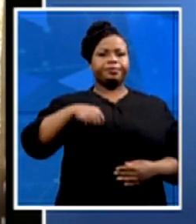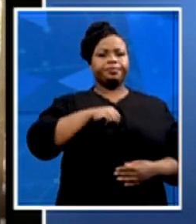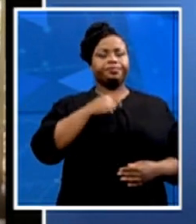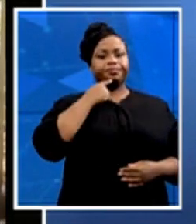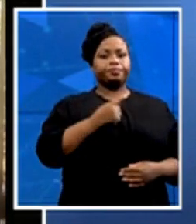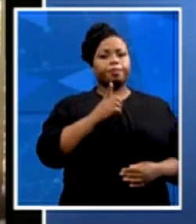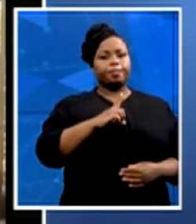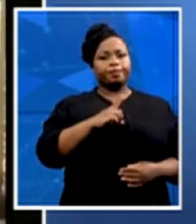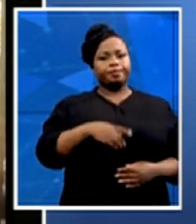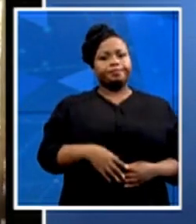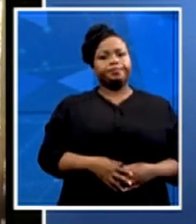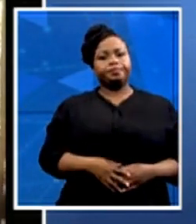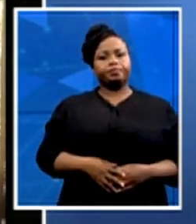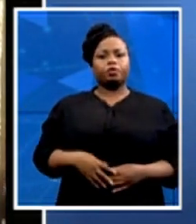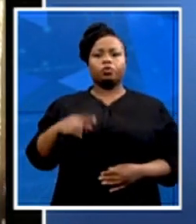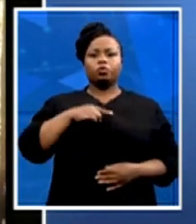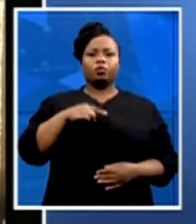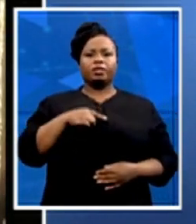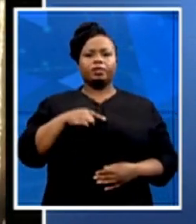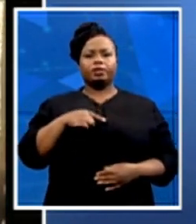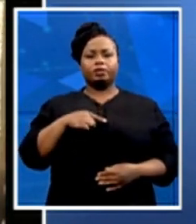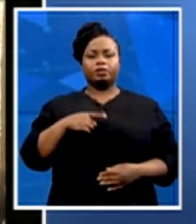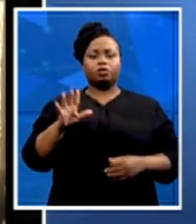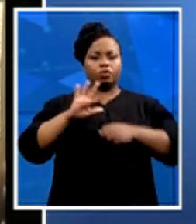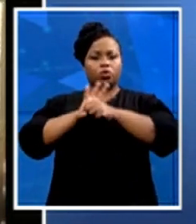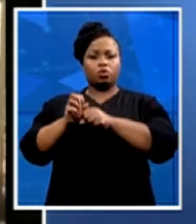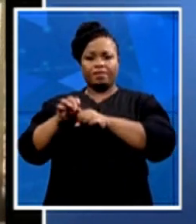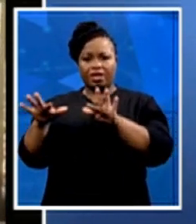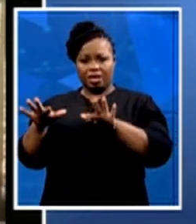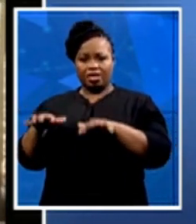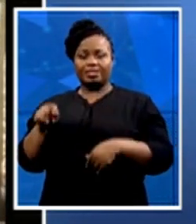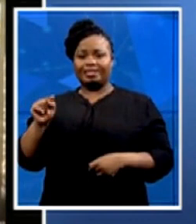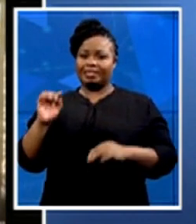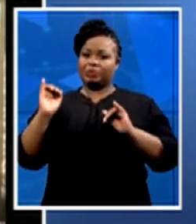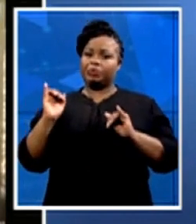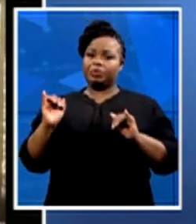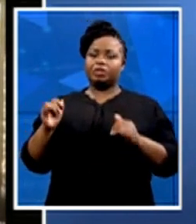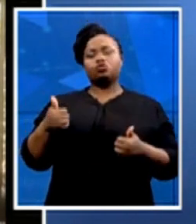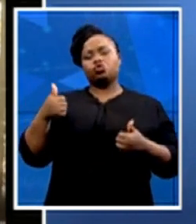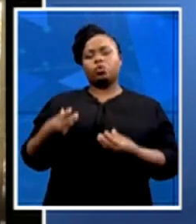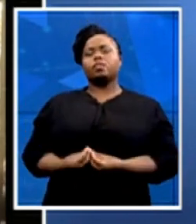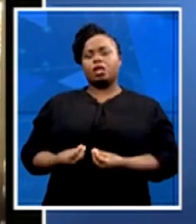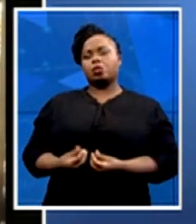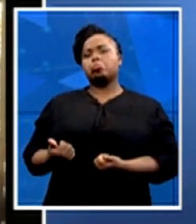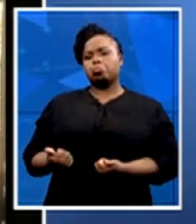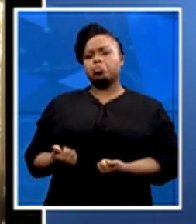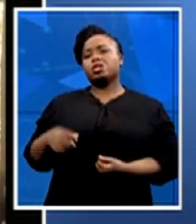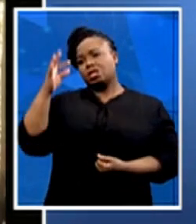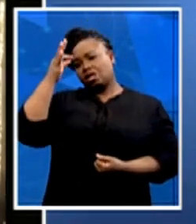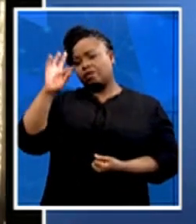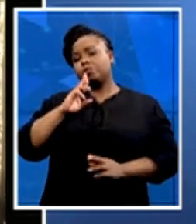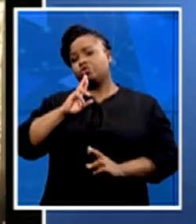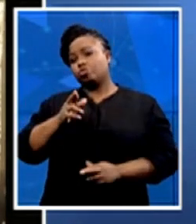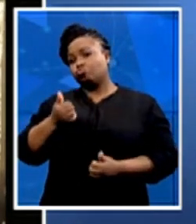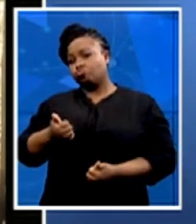taken the pandemic of COVID-19 very seriously and which is a very good thing in the manner in which government has responded. But we believe that the issue of young youth